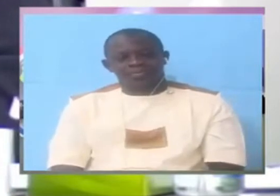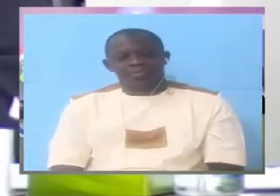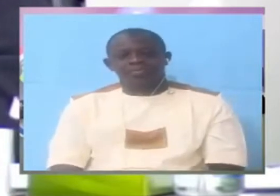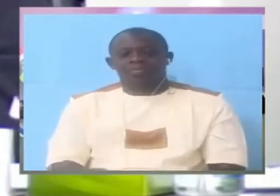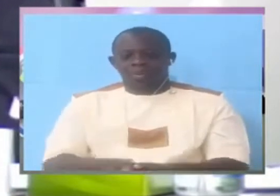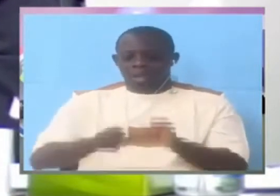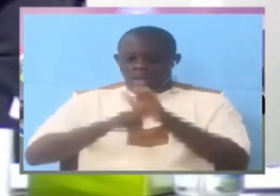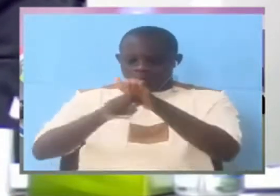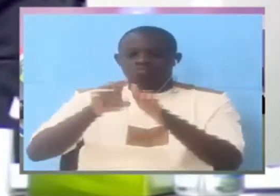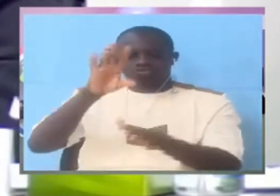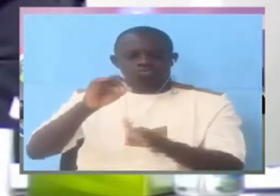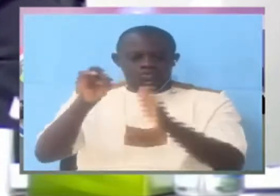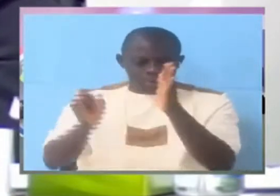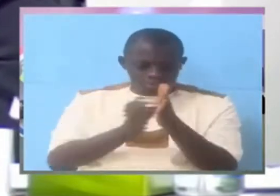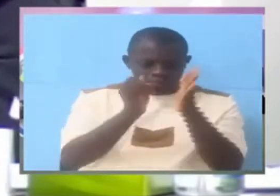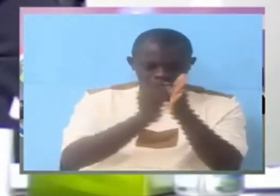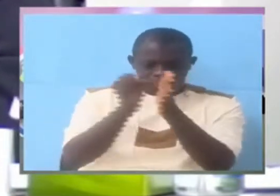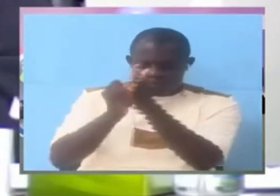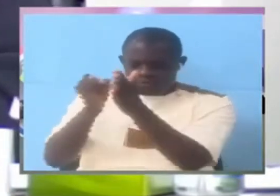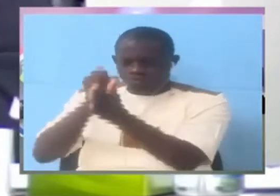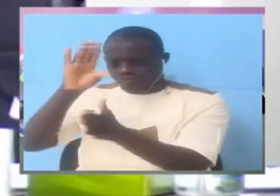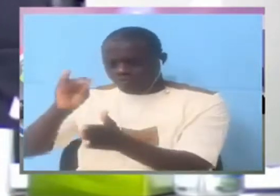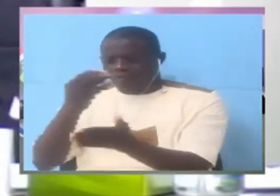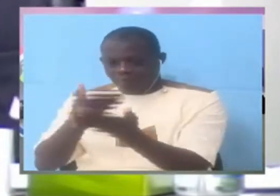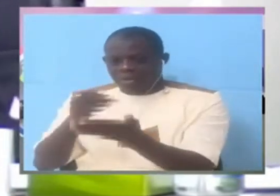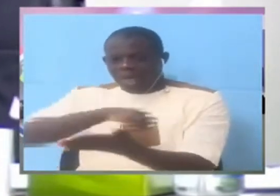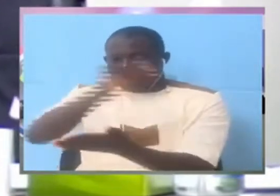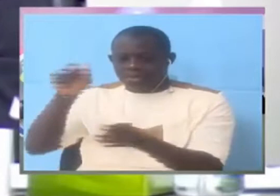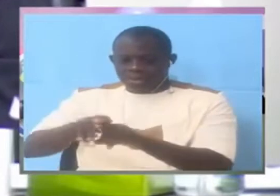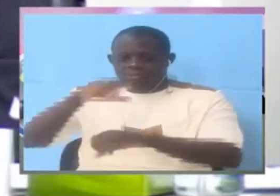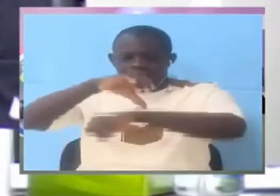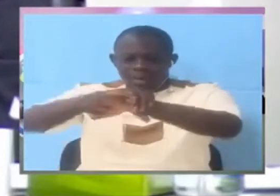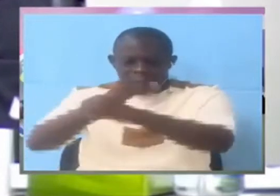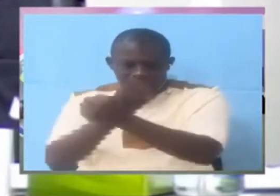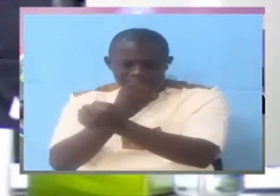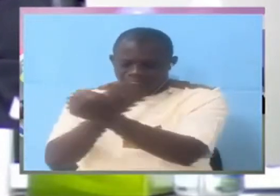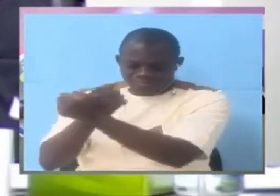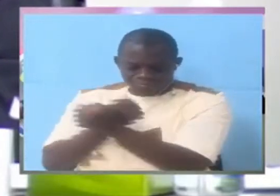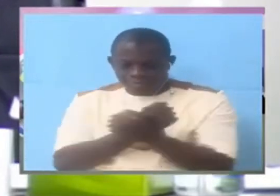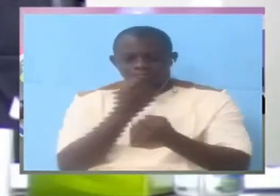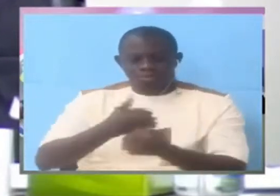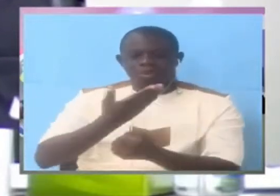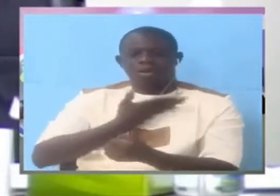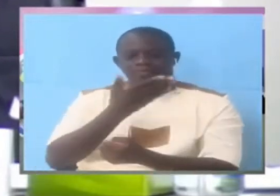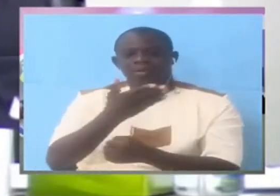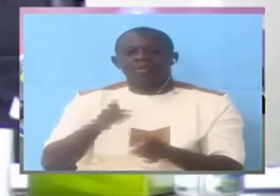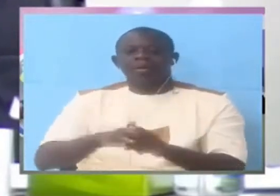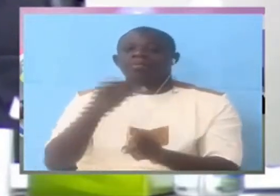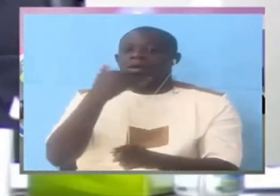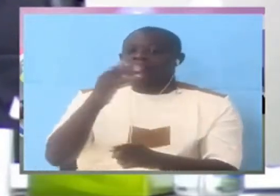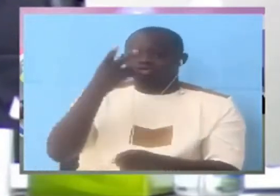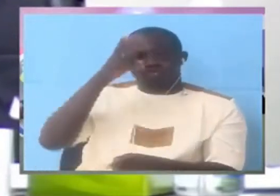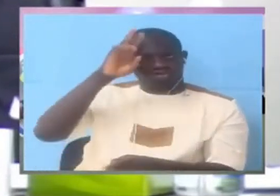conducts an investigation and arrests are made, wouldn't the